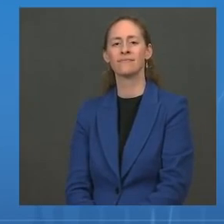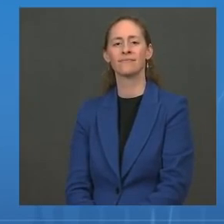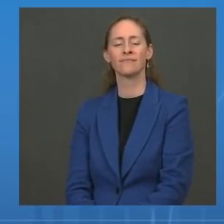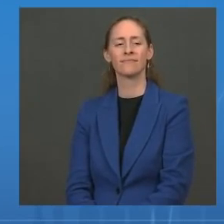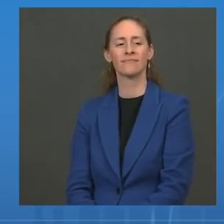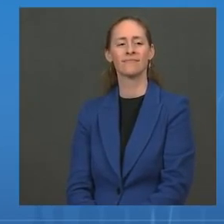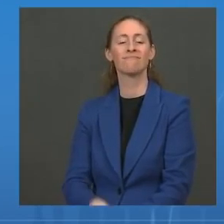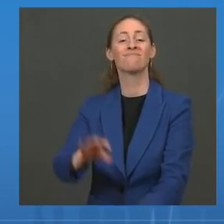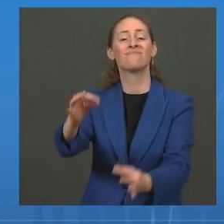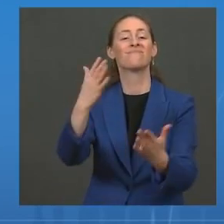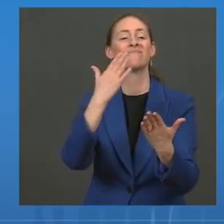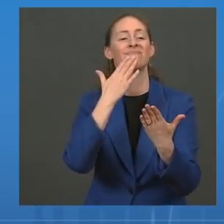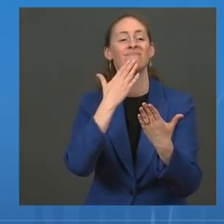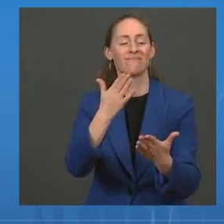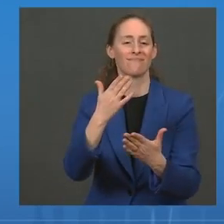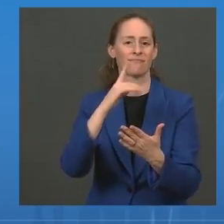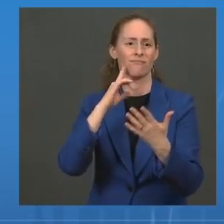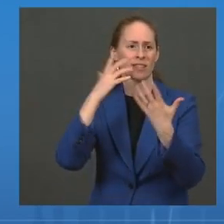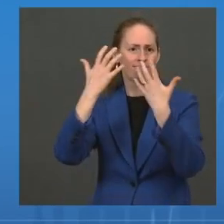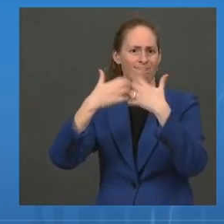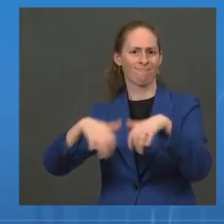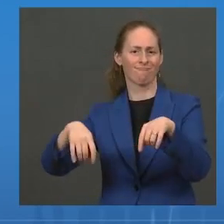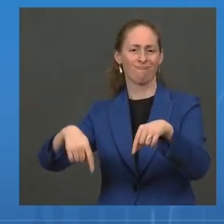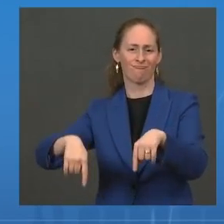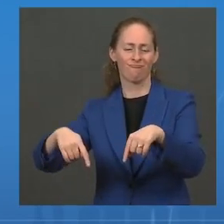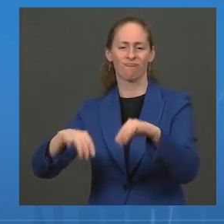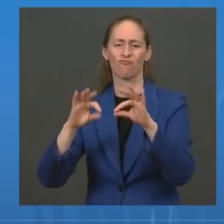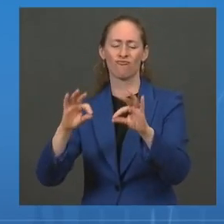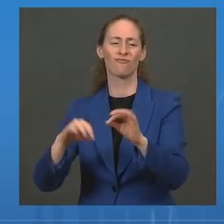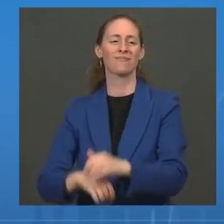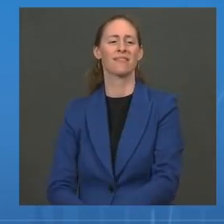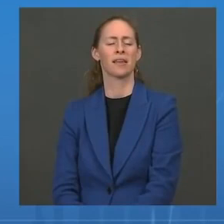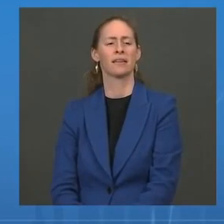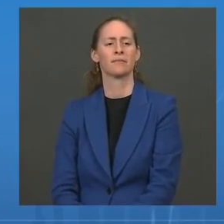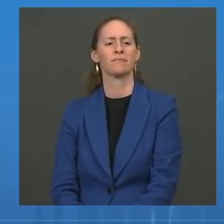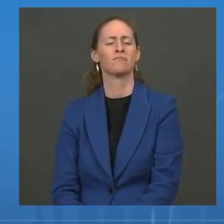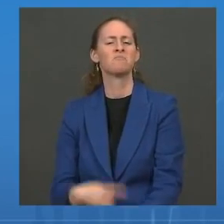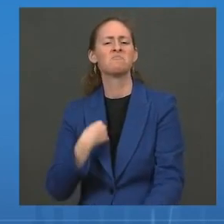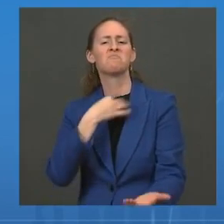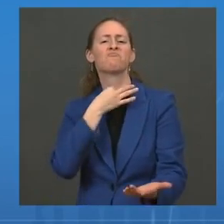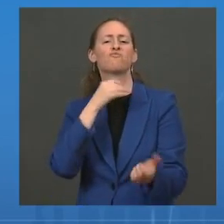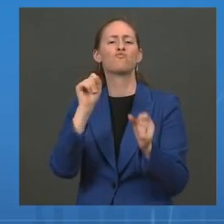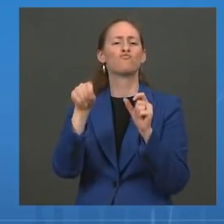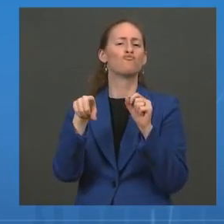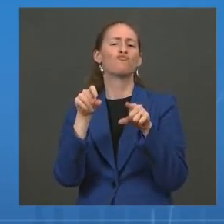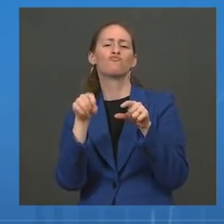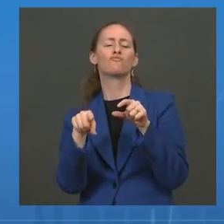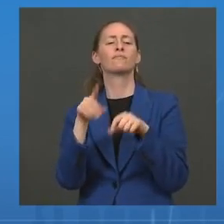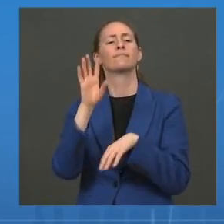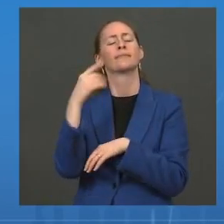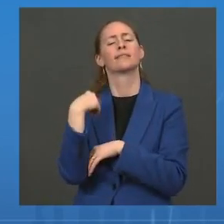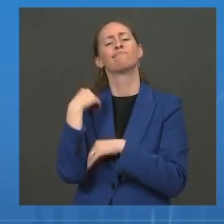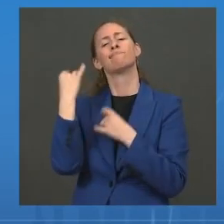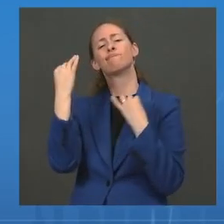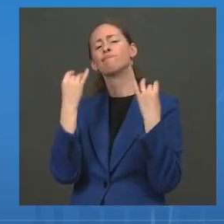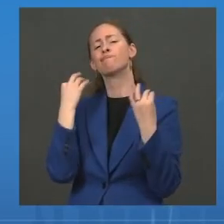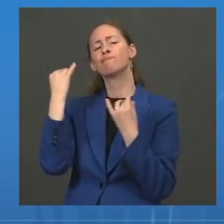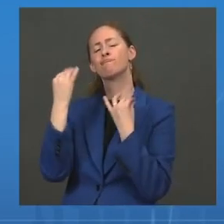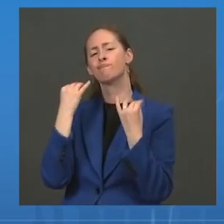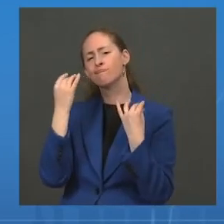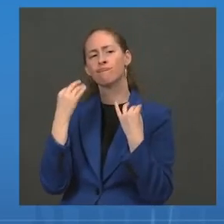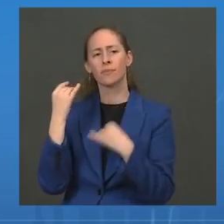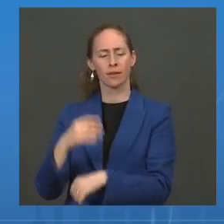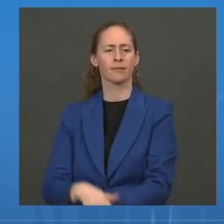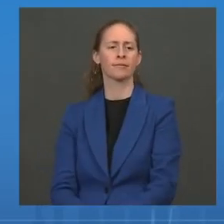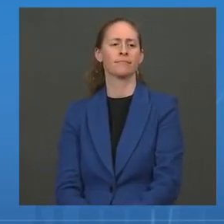The Press. Thanks for doing this call. I have a couple of questions. First, the president set out a goal